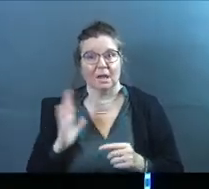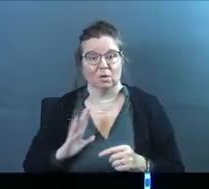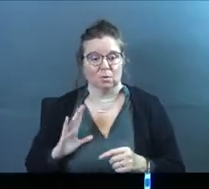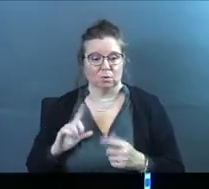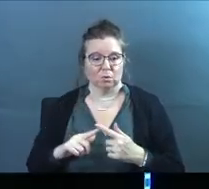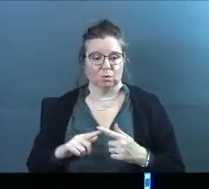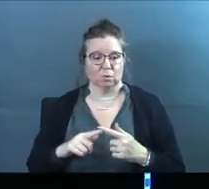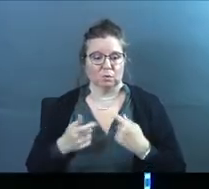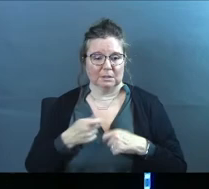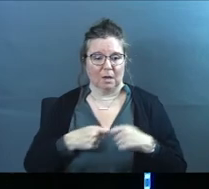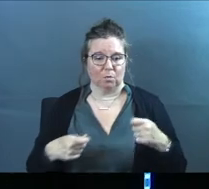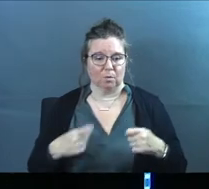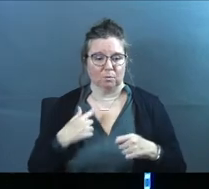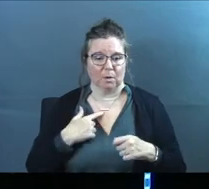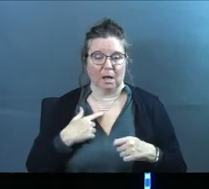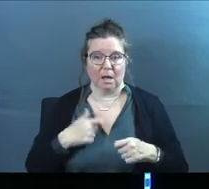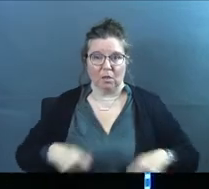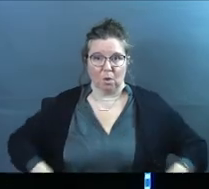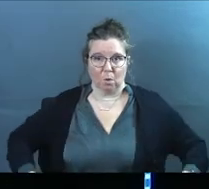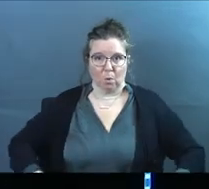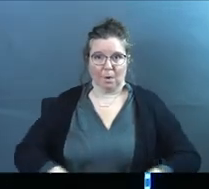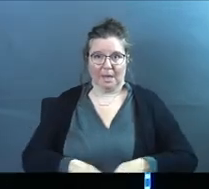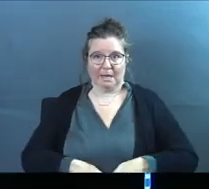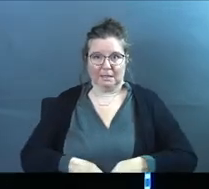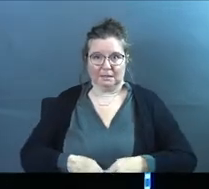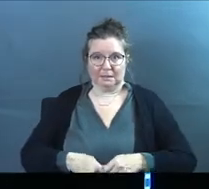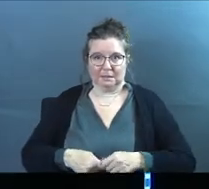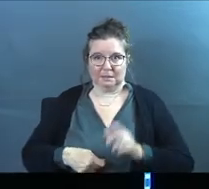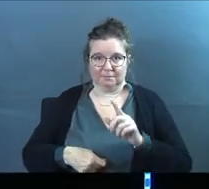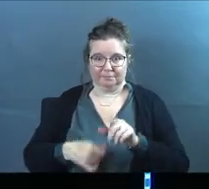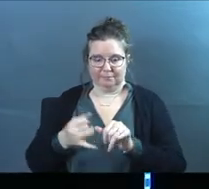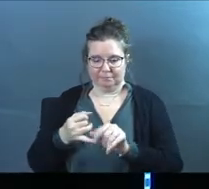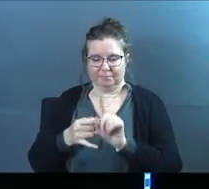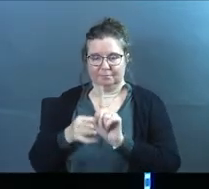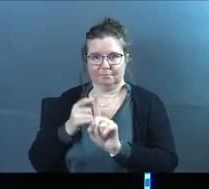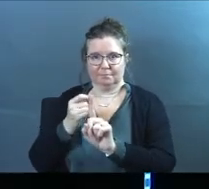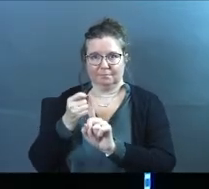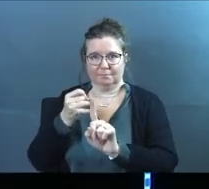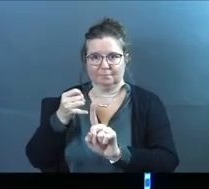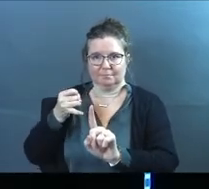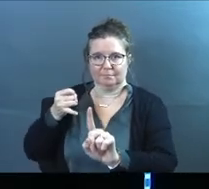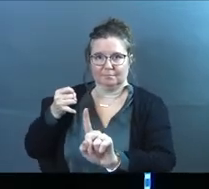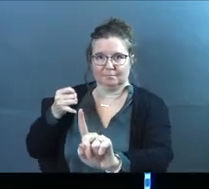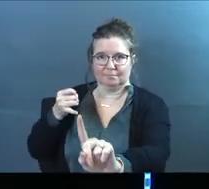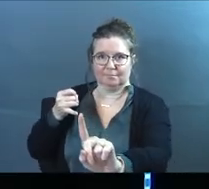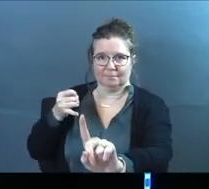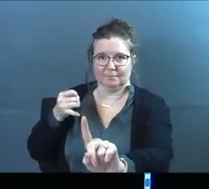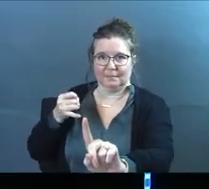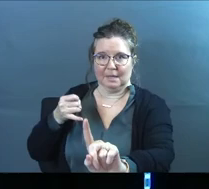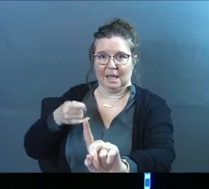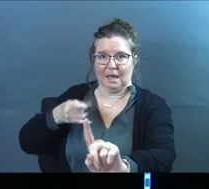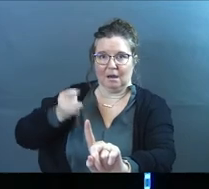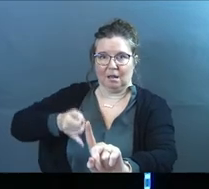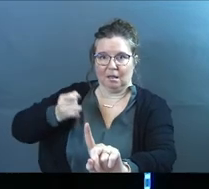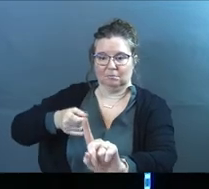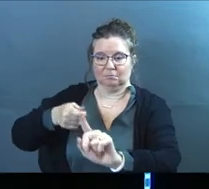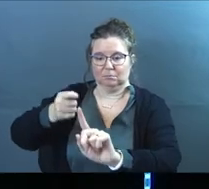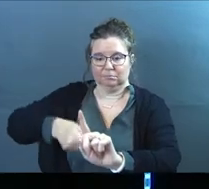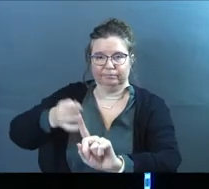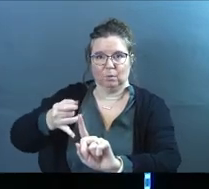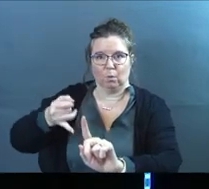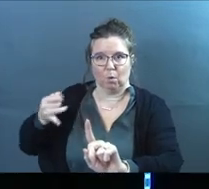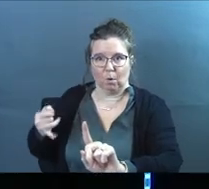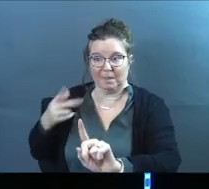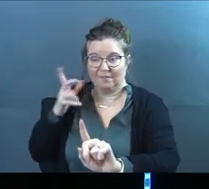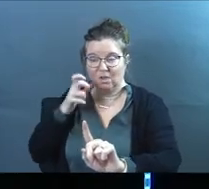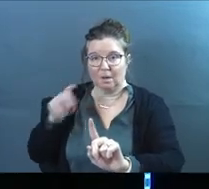they used to tie ropes around their waist, the high priest, and there'd people outside in the other layers of the tabernacle, and the high priest would have bells. And if they heard the bells going crazy, they knew